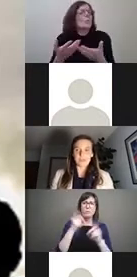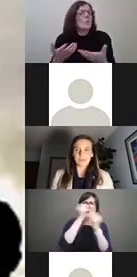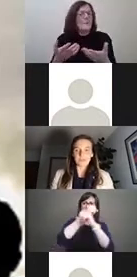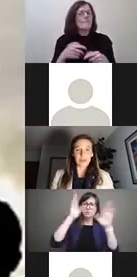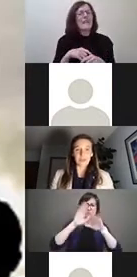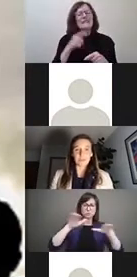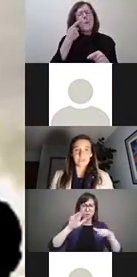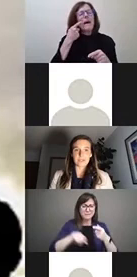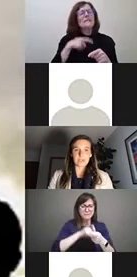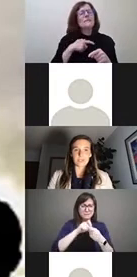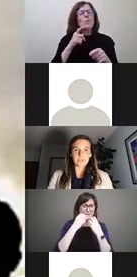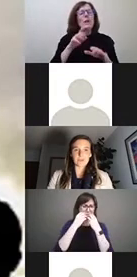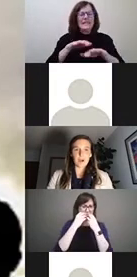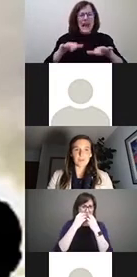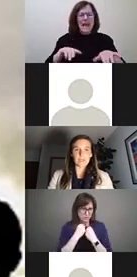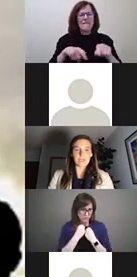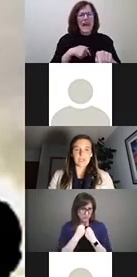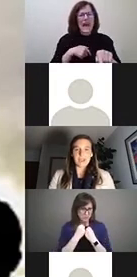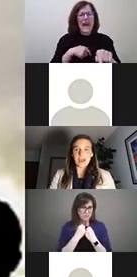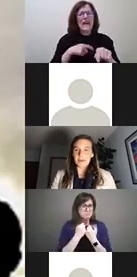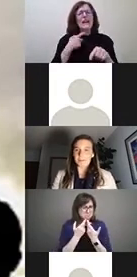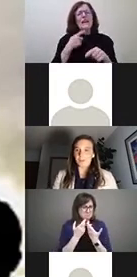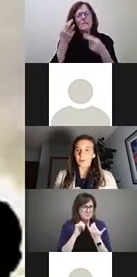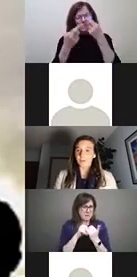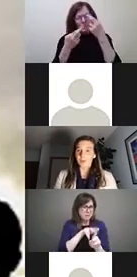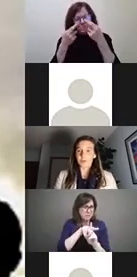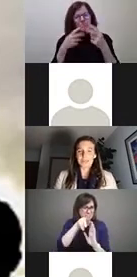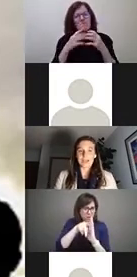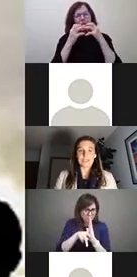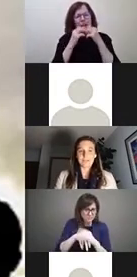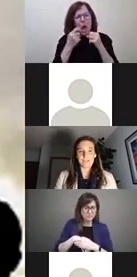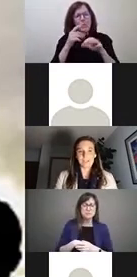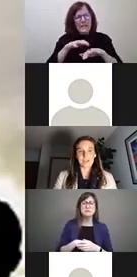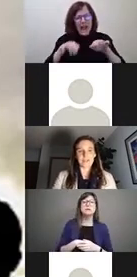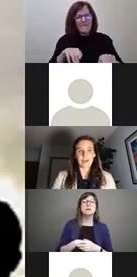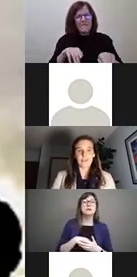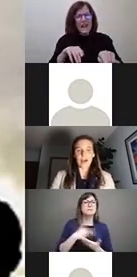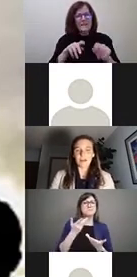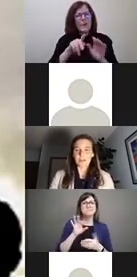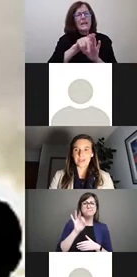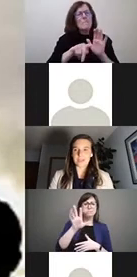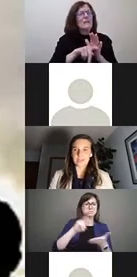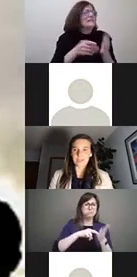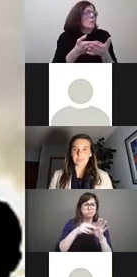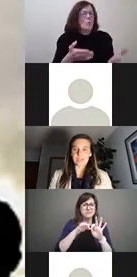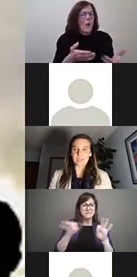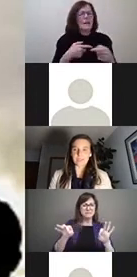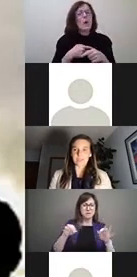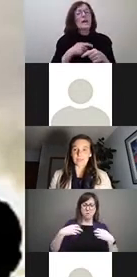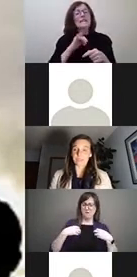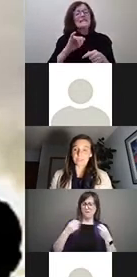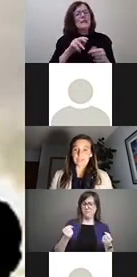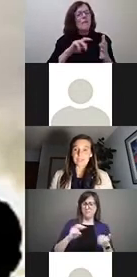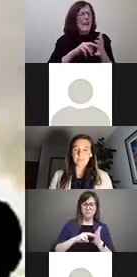-specific value considerations for policy, you know, put forward a definition of health as being